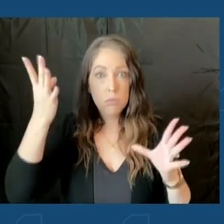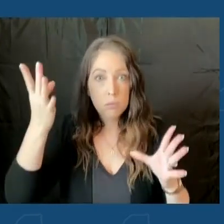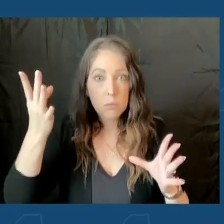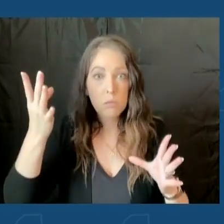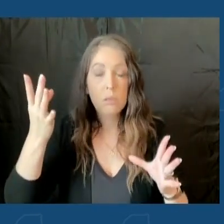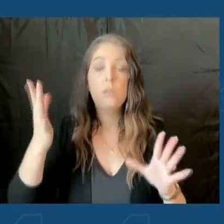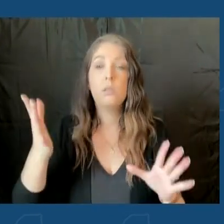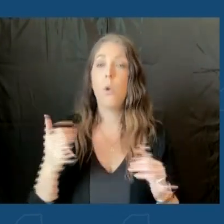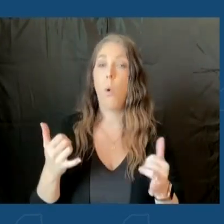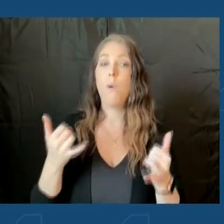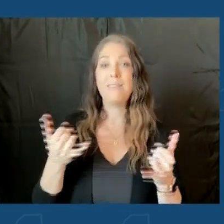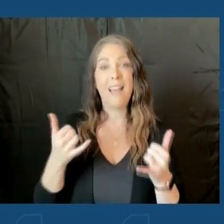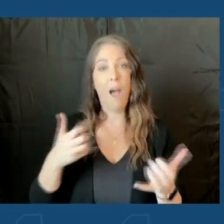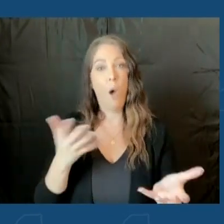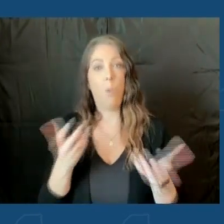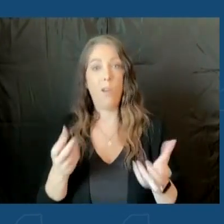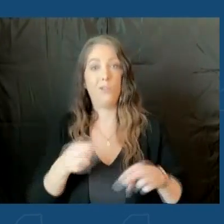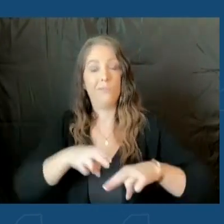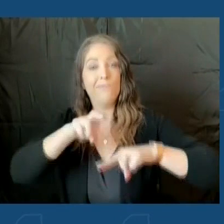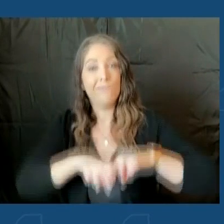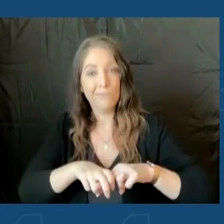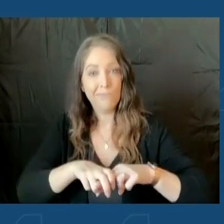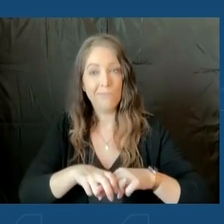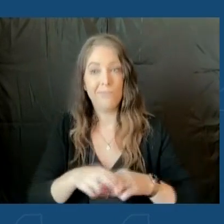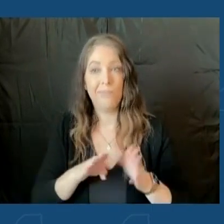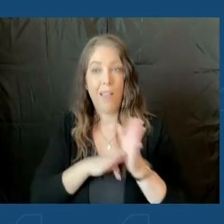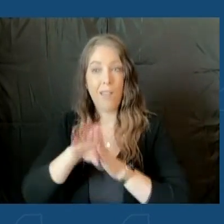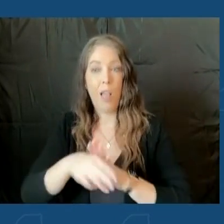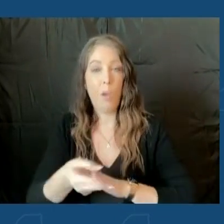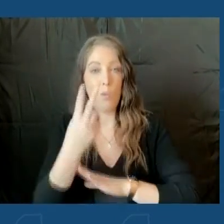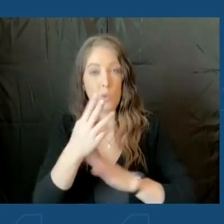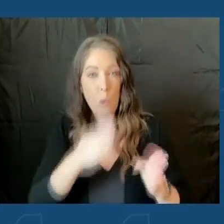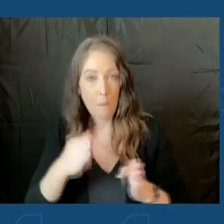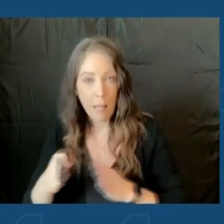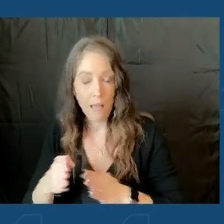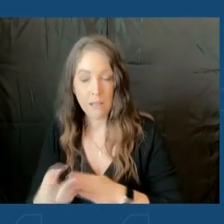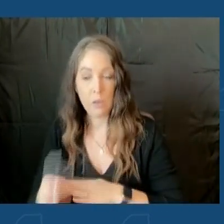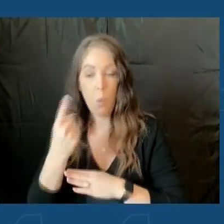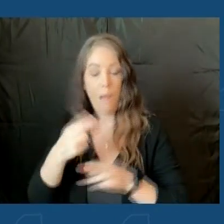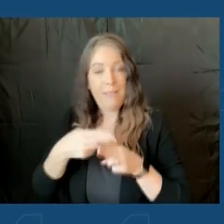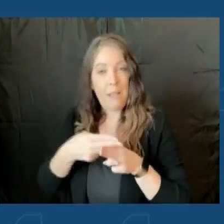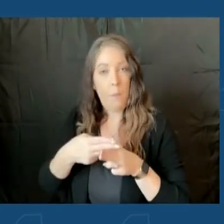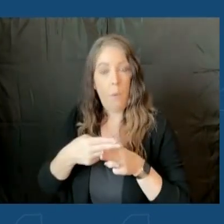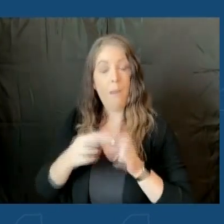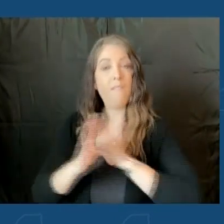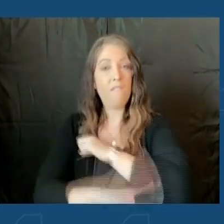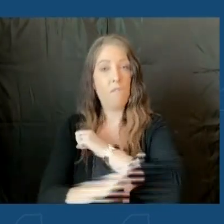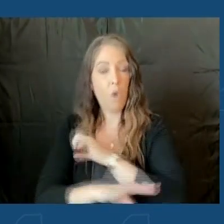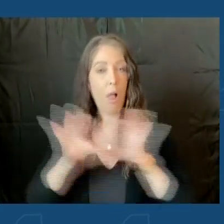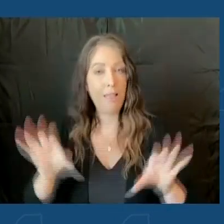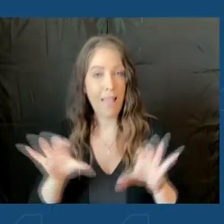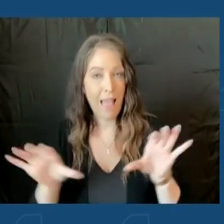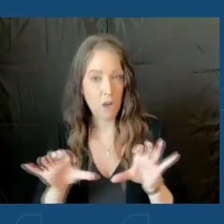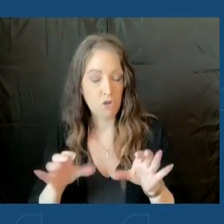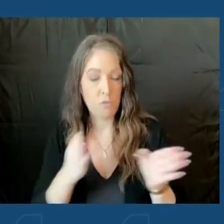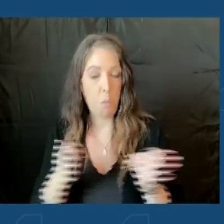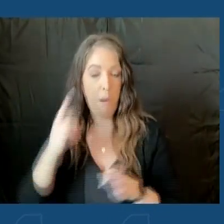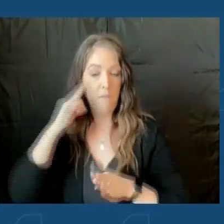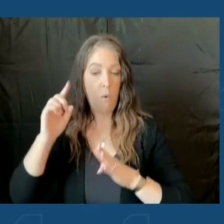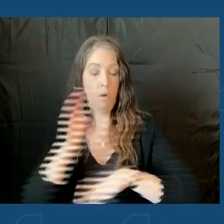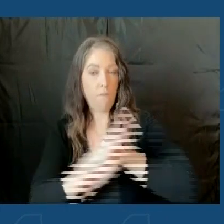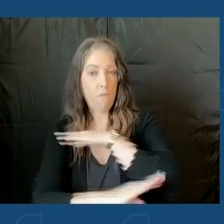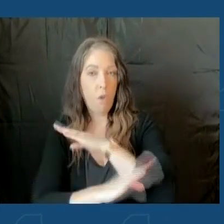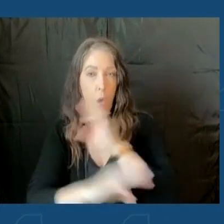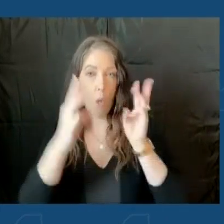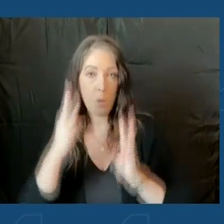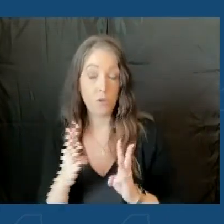now and develop two plans. One is in the short term. That is our fall action plan to prepare for fall and winter this year. And for the